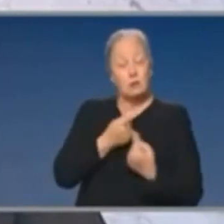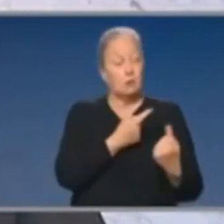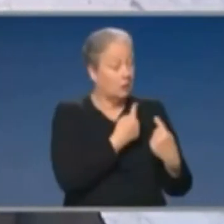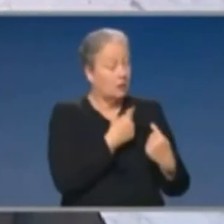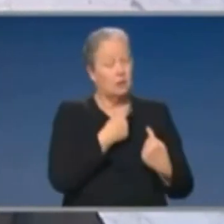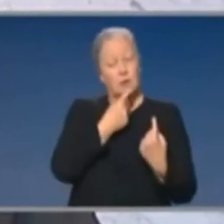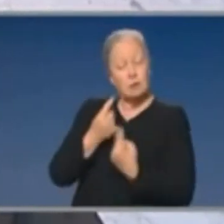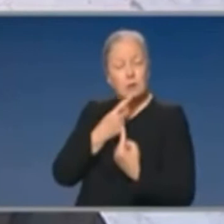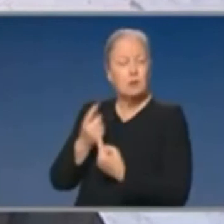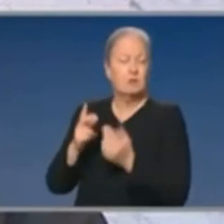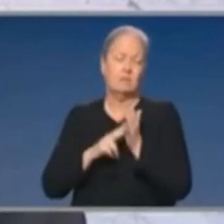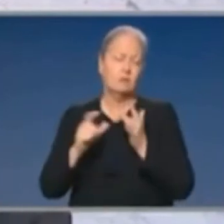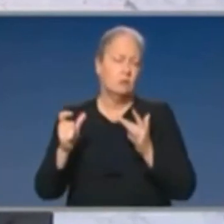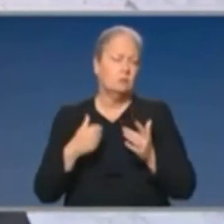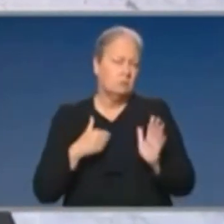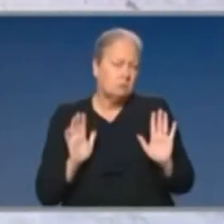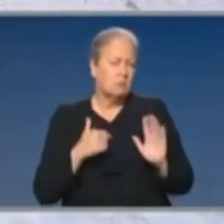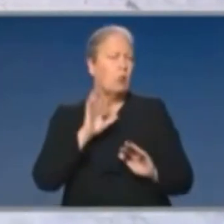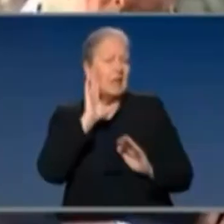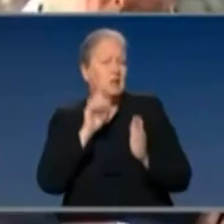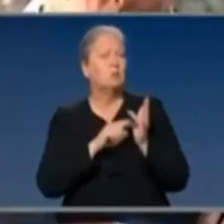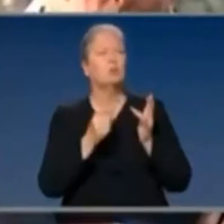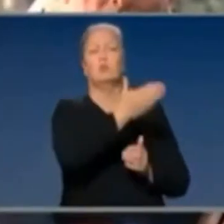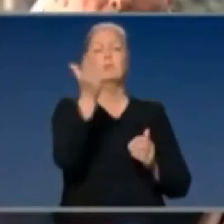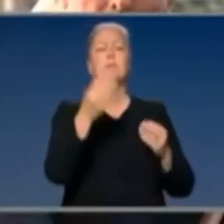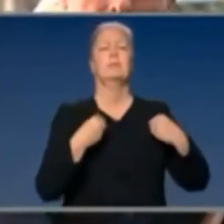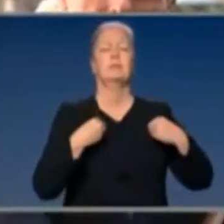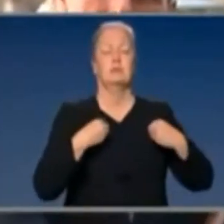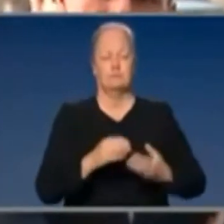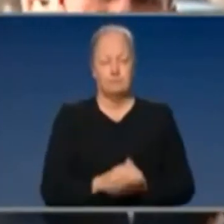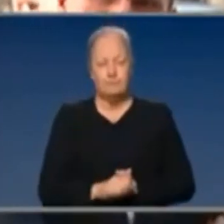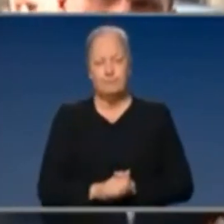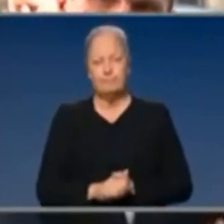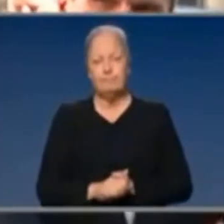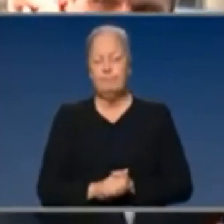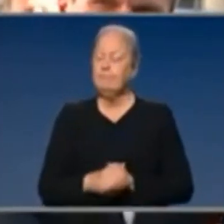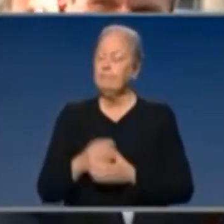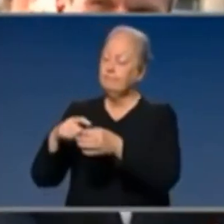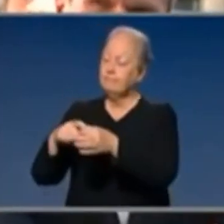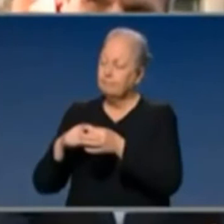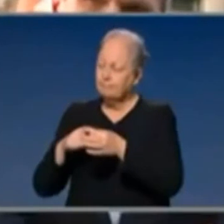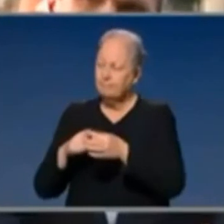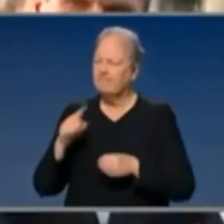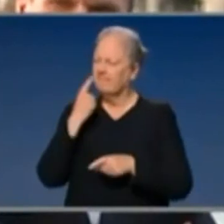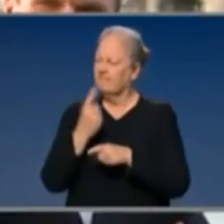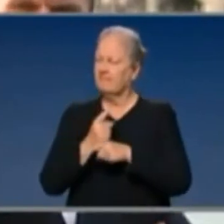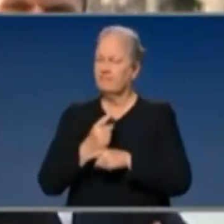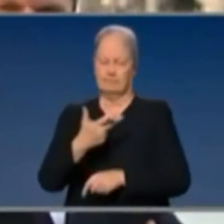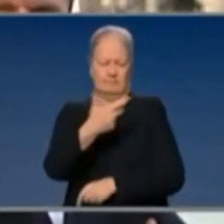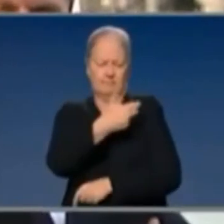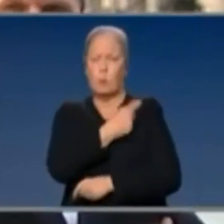listen carefully to what business has been outlined. Mark? I think the Health Minister said that both these vaccines will require two doses.